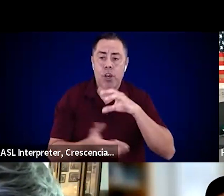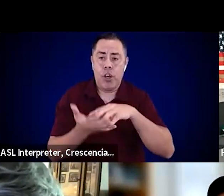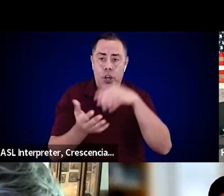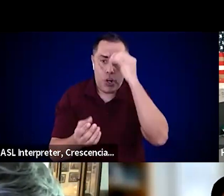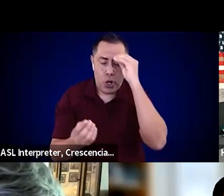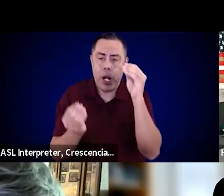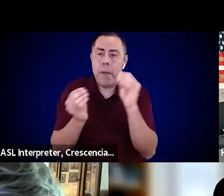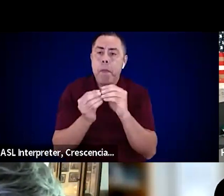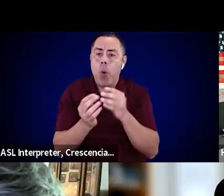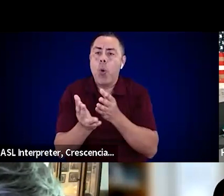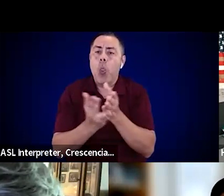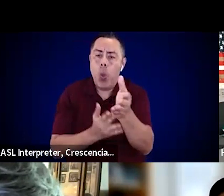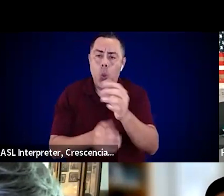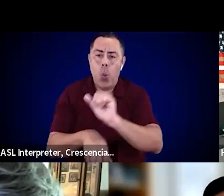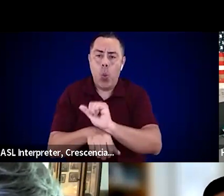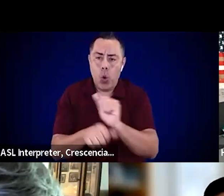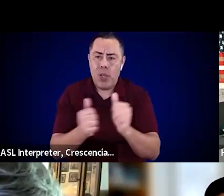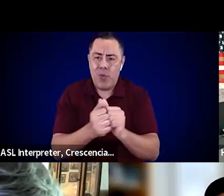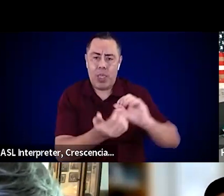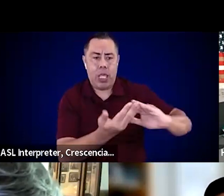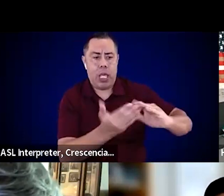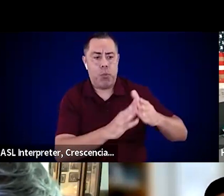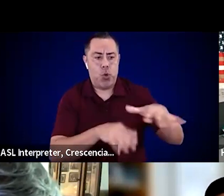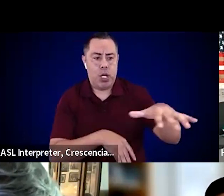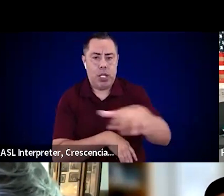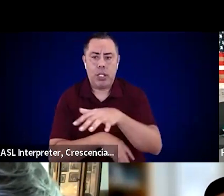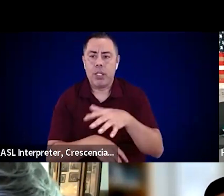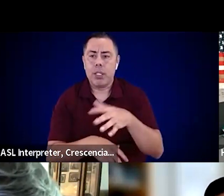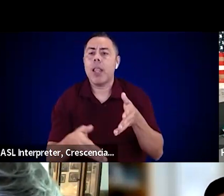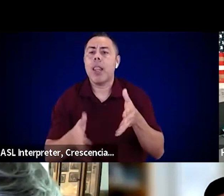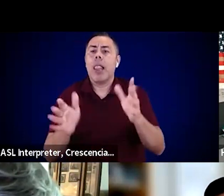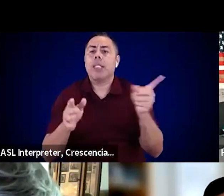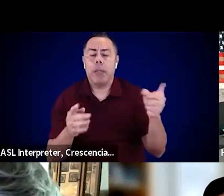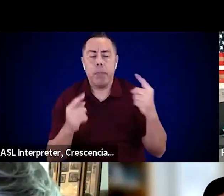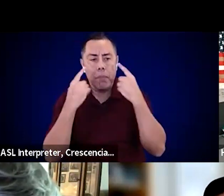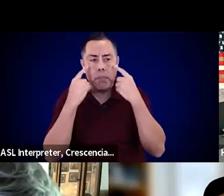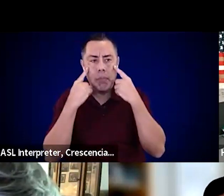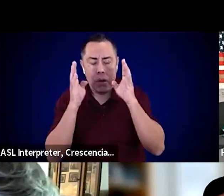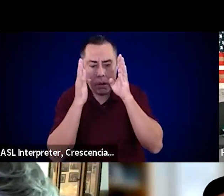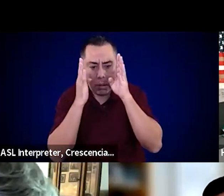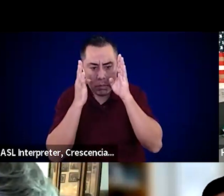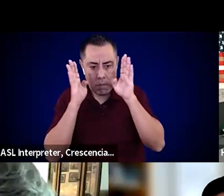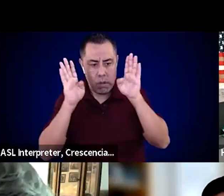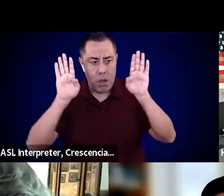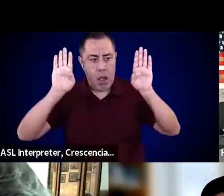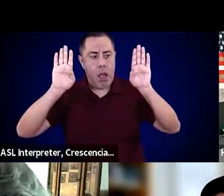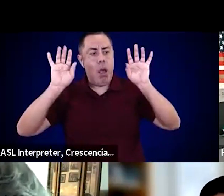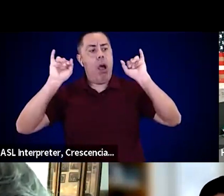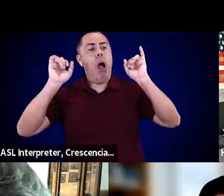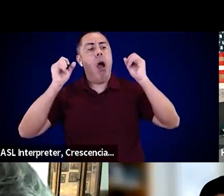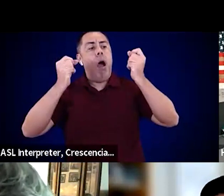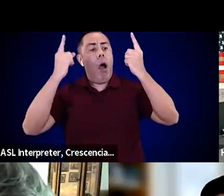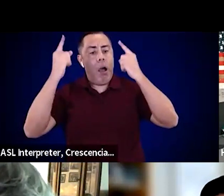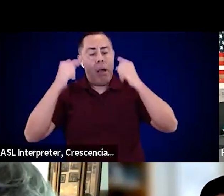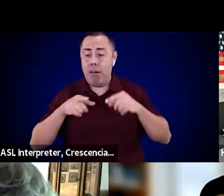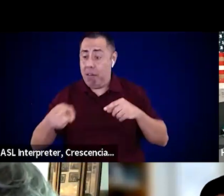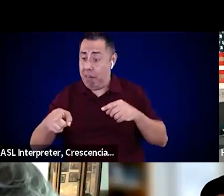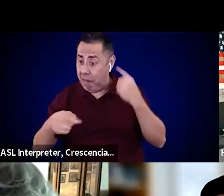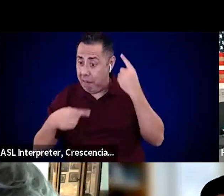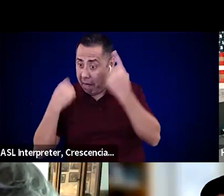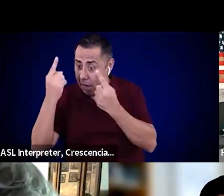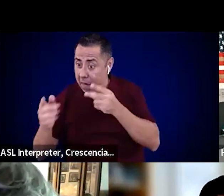of the realities of what some of those shortcomings might be on accessible transportation.